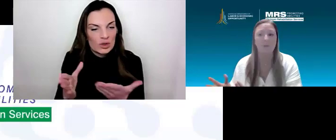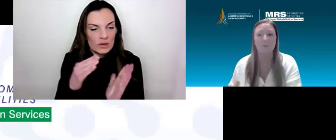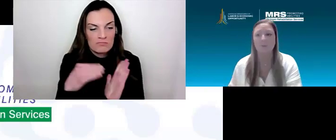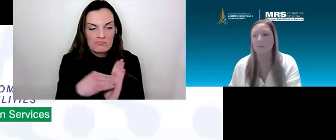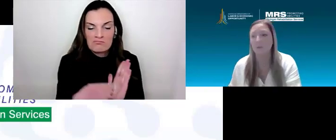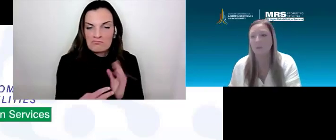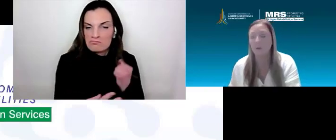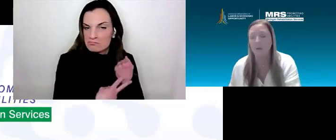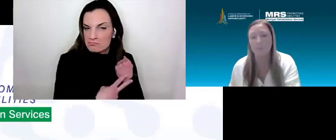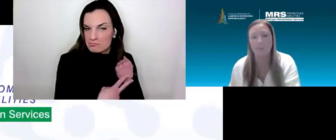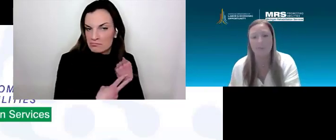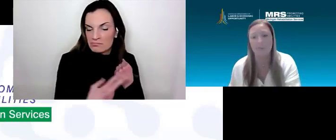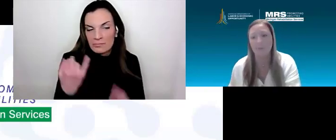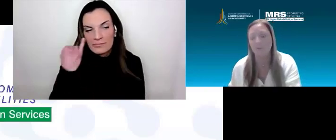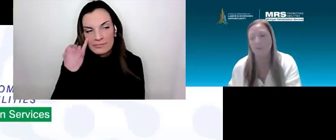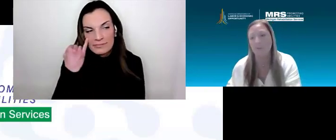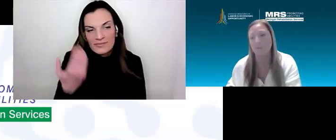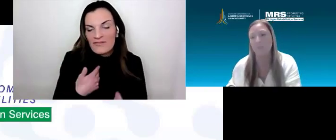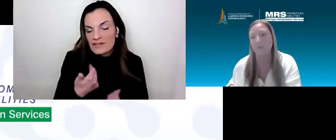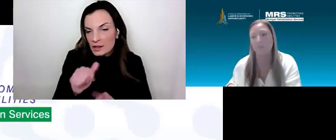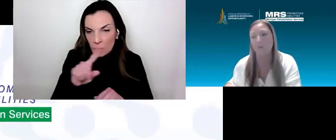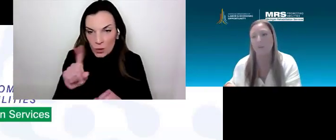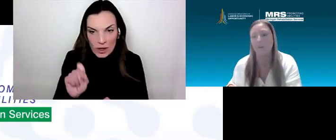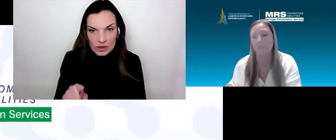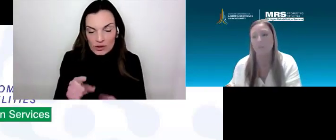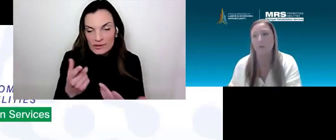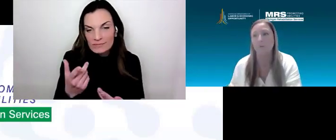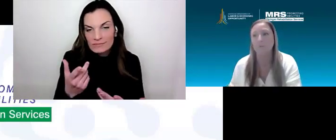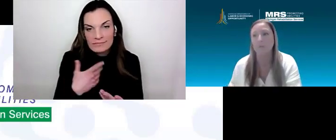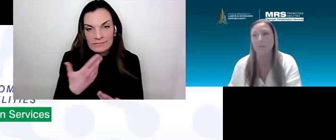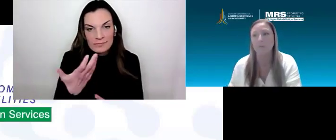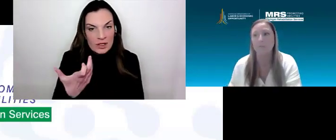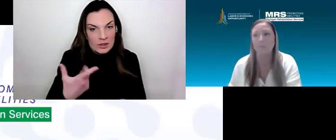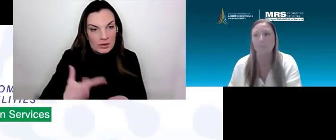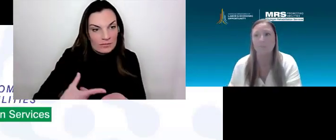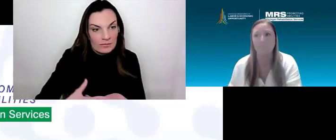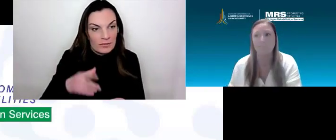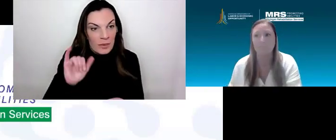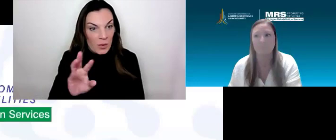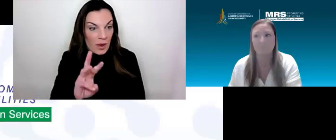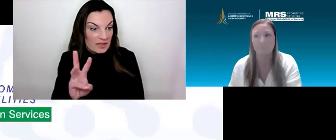you, you know, um, have any questions in there and want to explore our website.